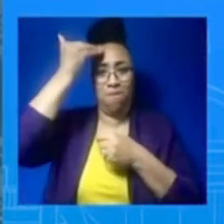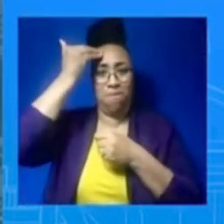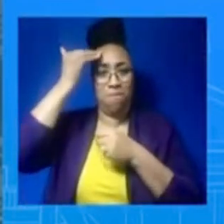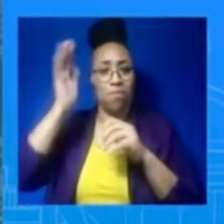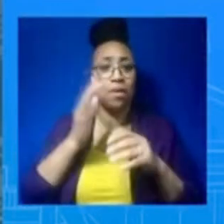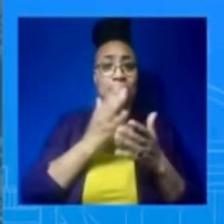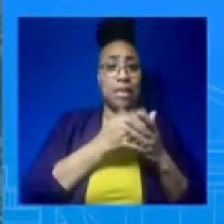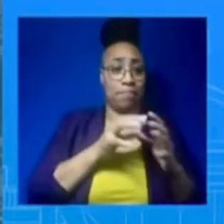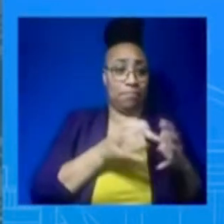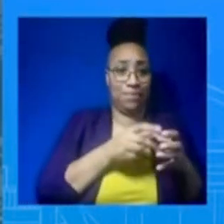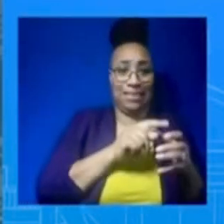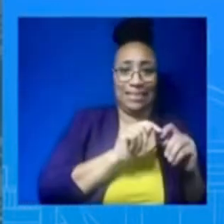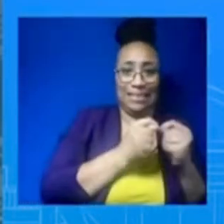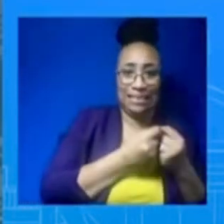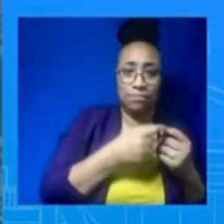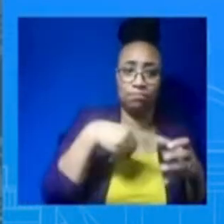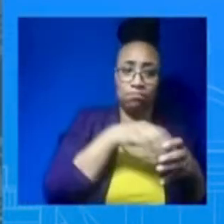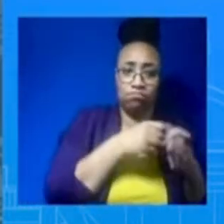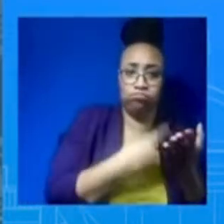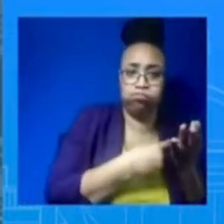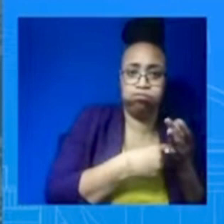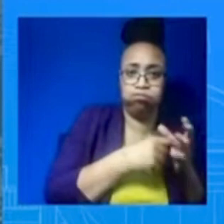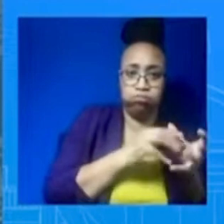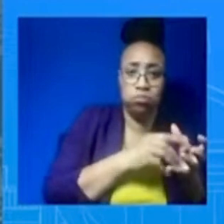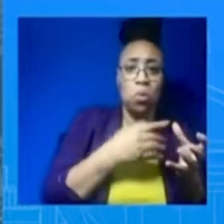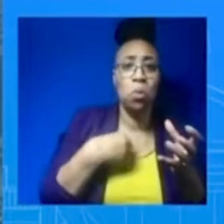we'll provide more information as soon as we have it.